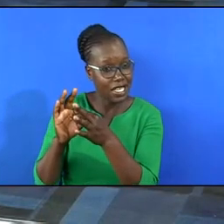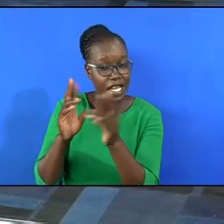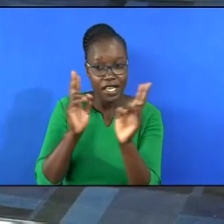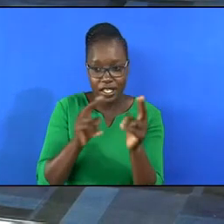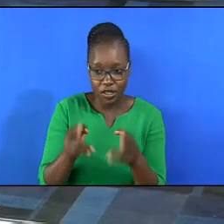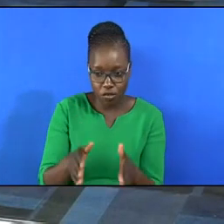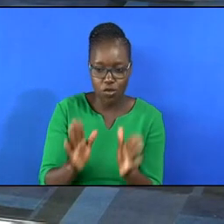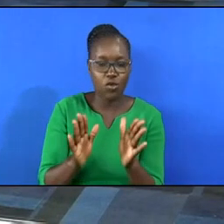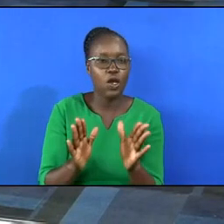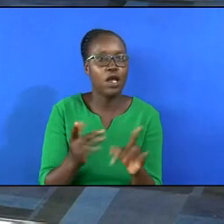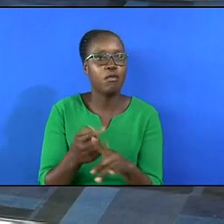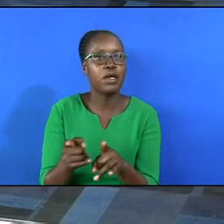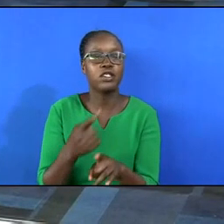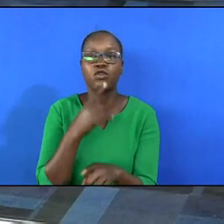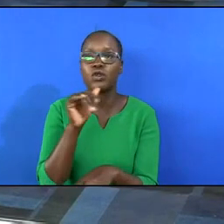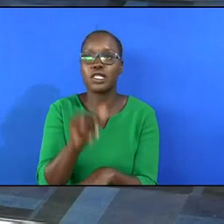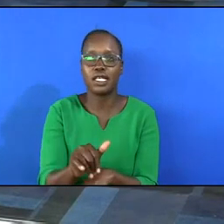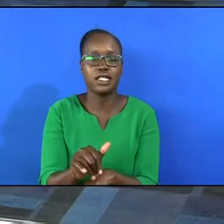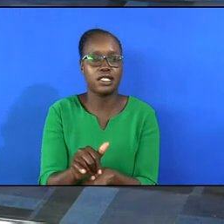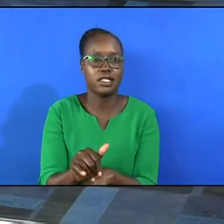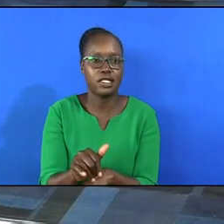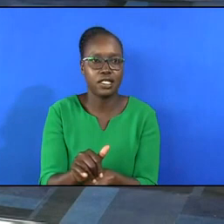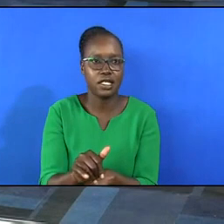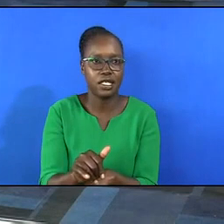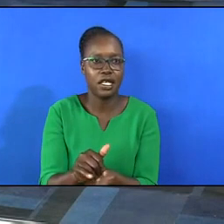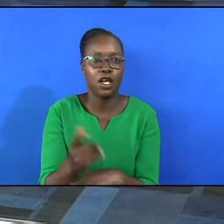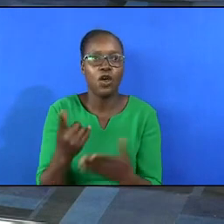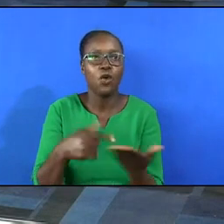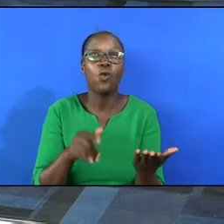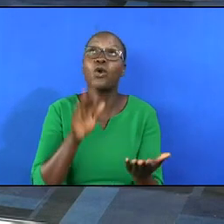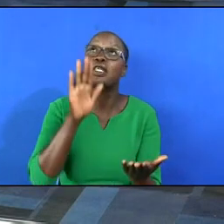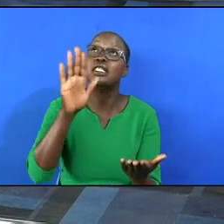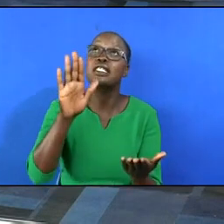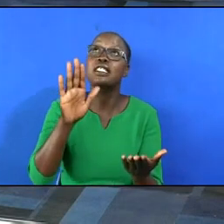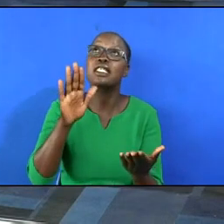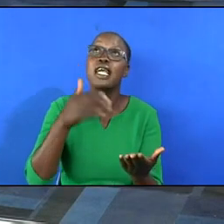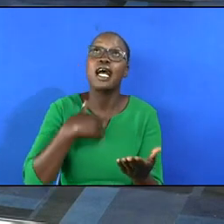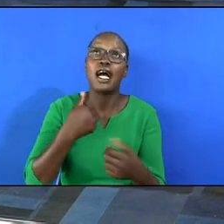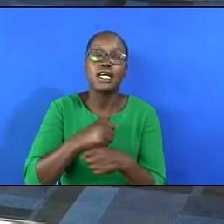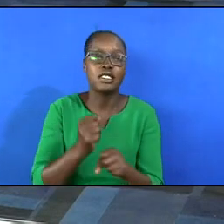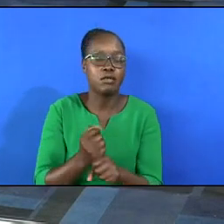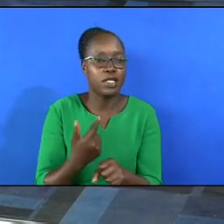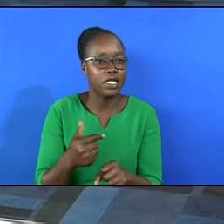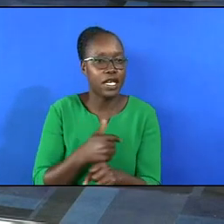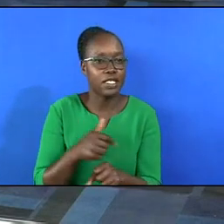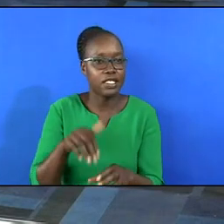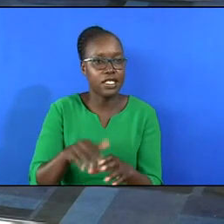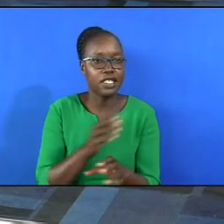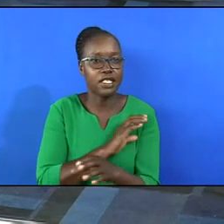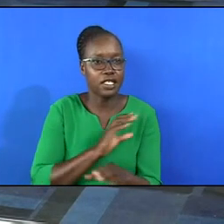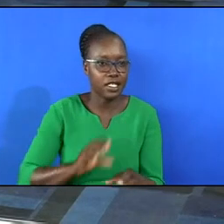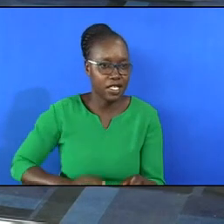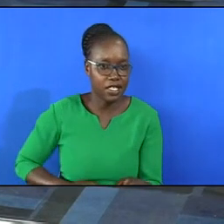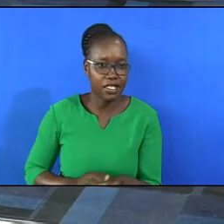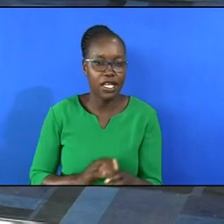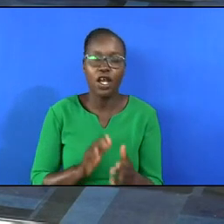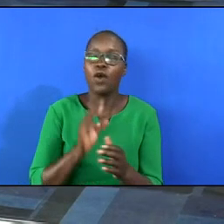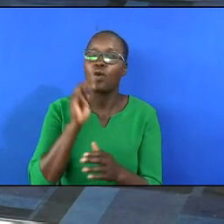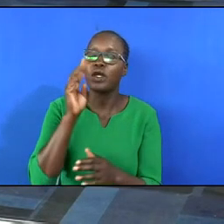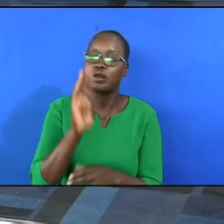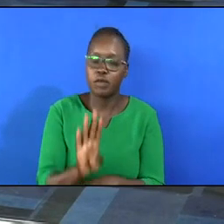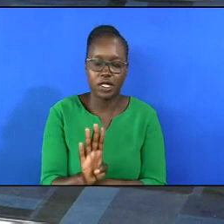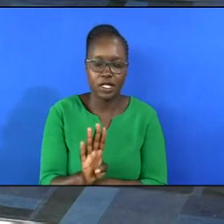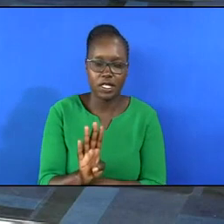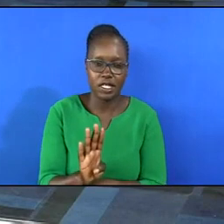normal way, but so that what he has made us in Christ will be